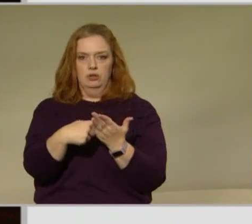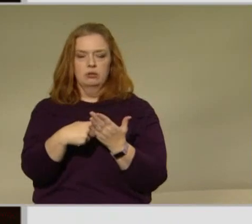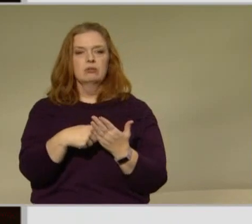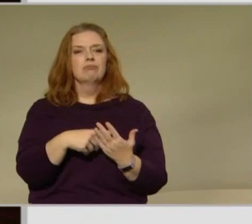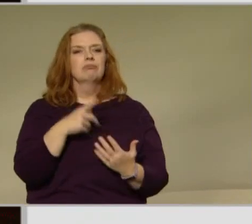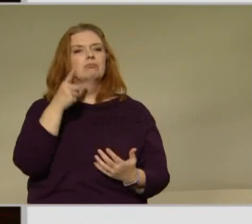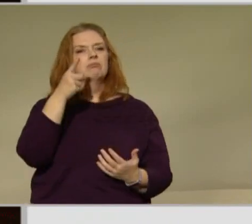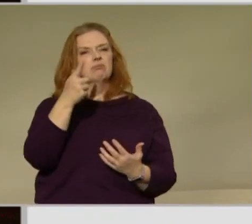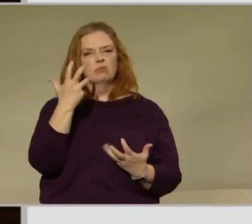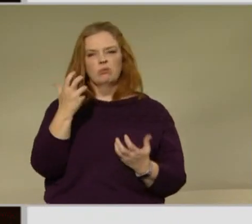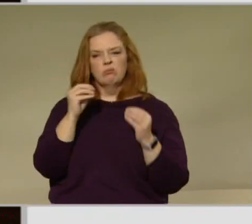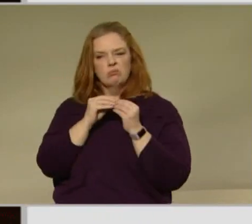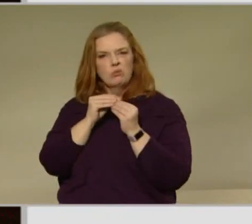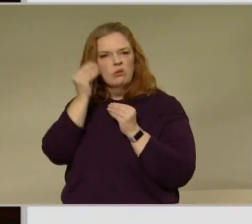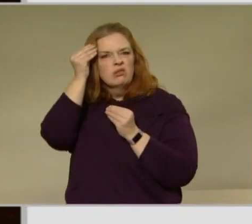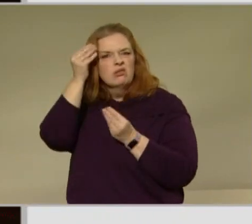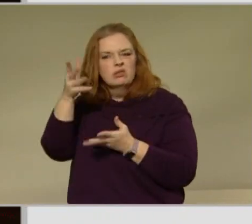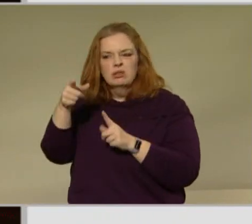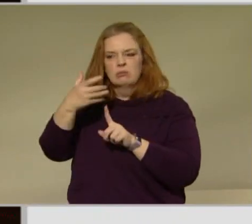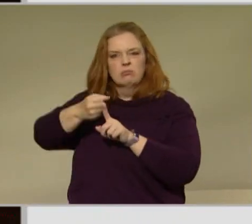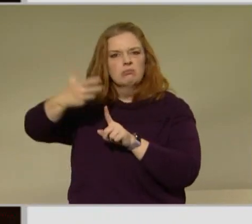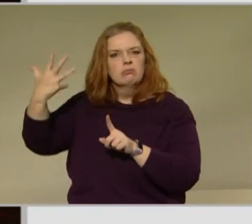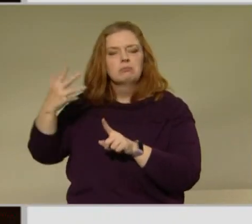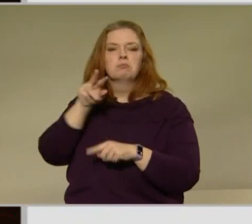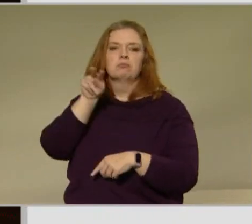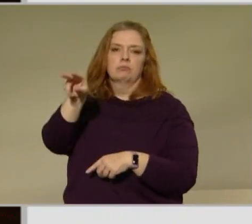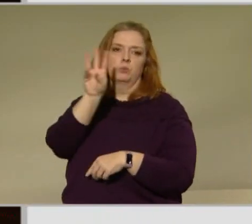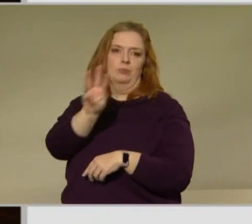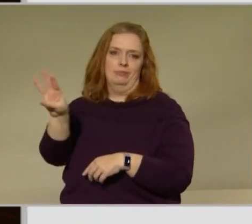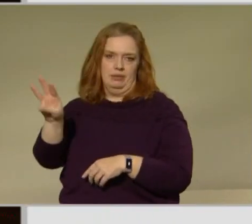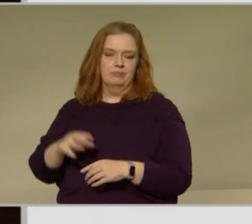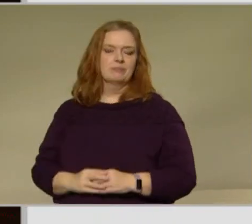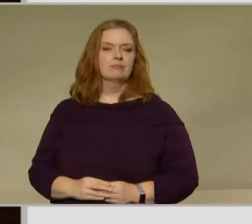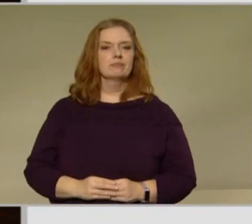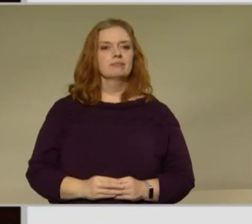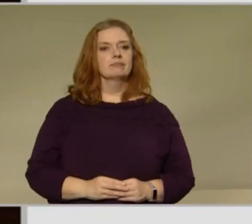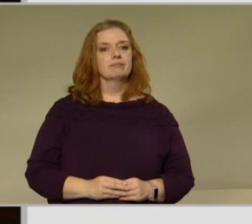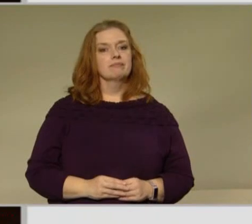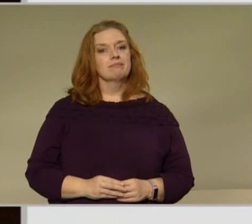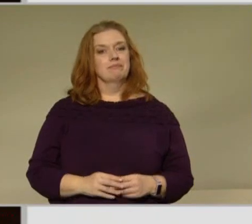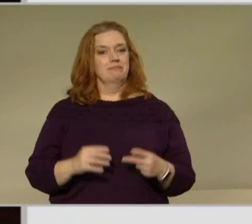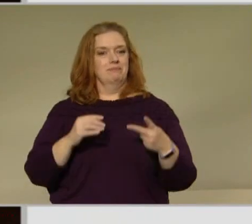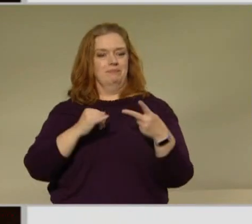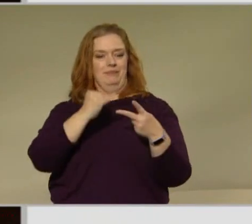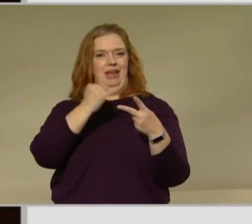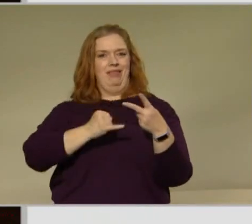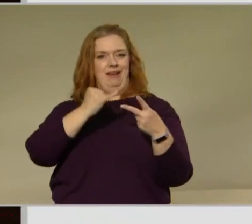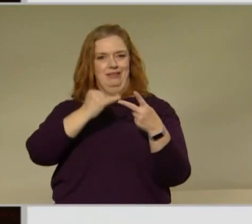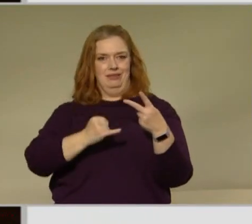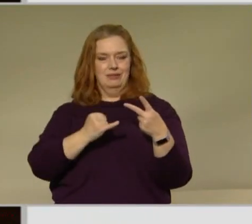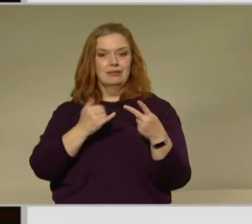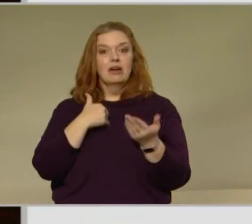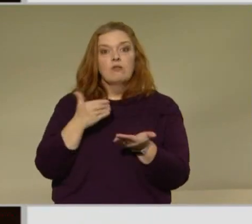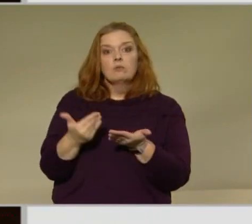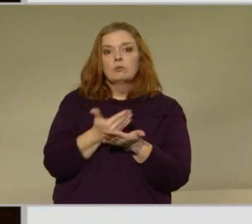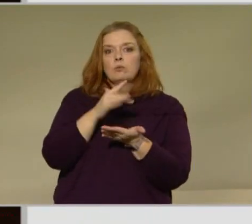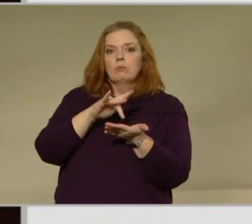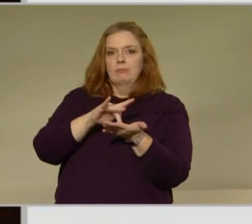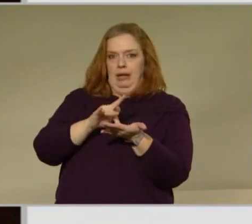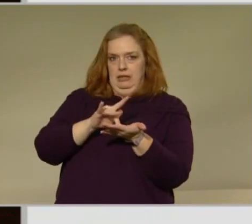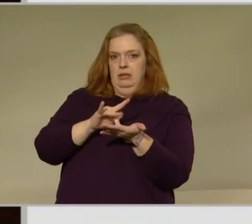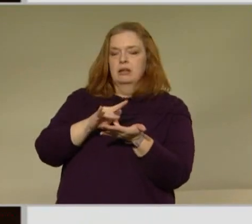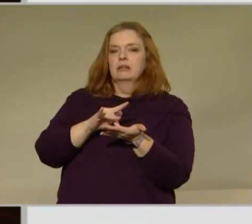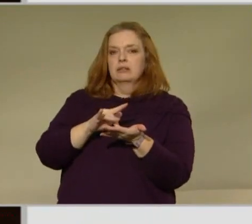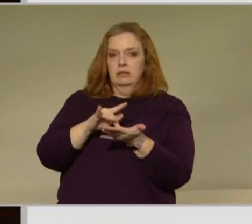to see more about the committee and their work and lastly i just want to talk about the new uh medication that is now available for